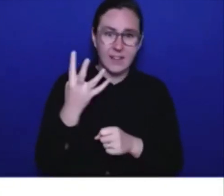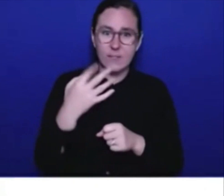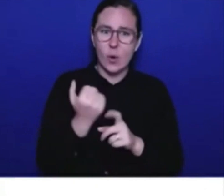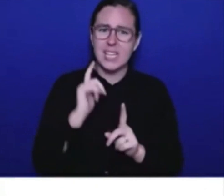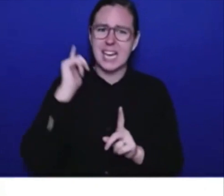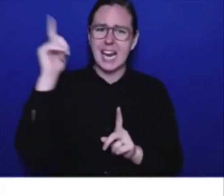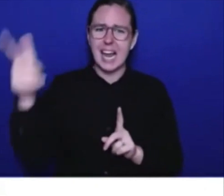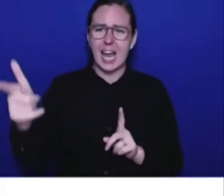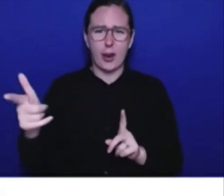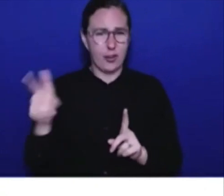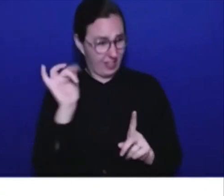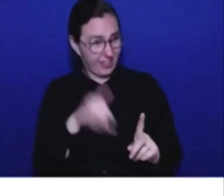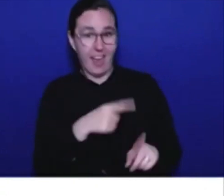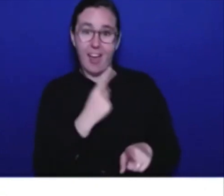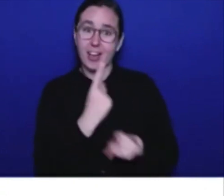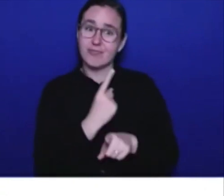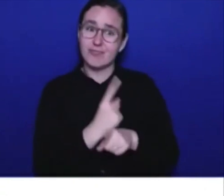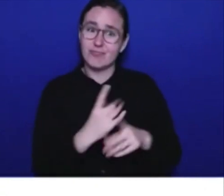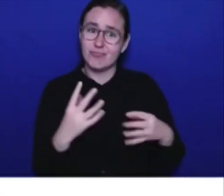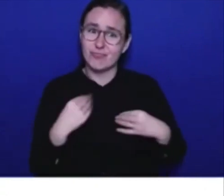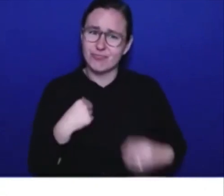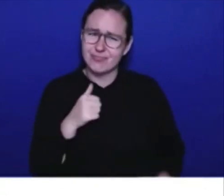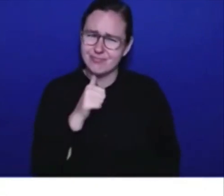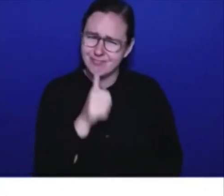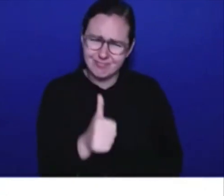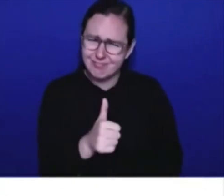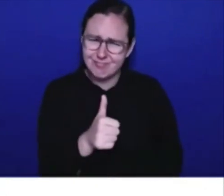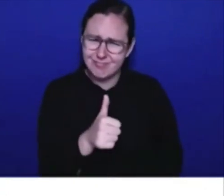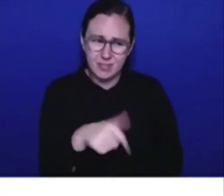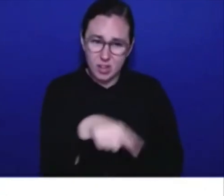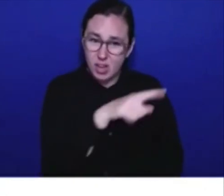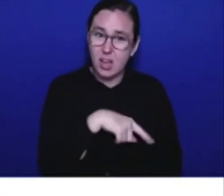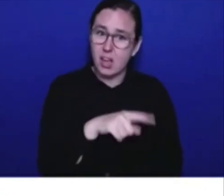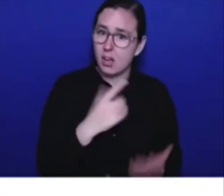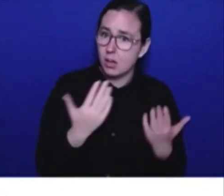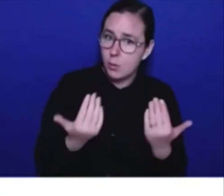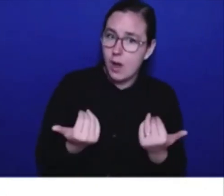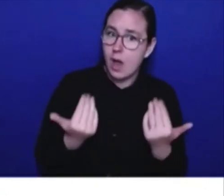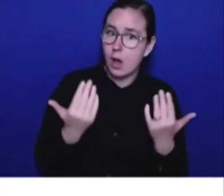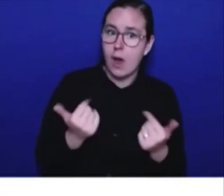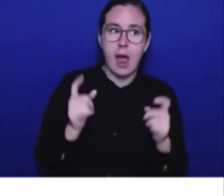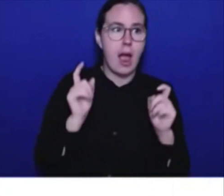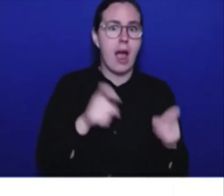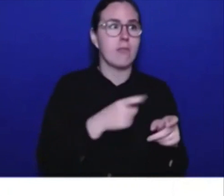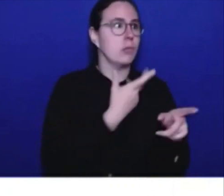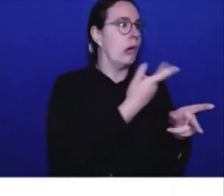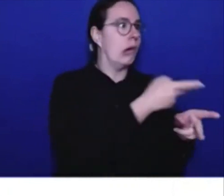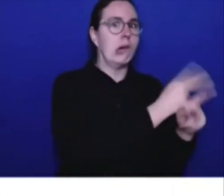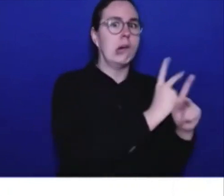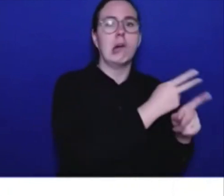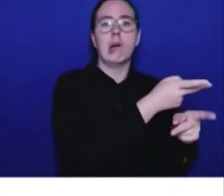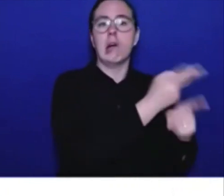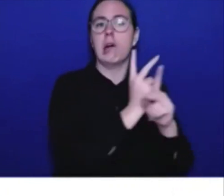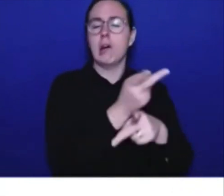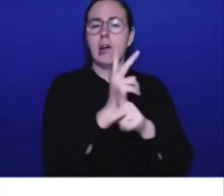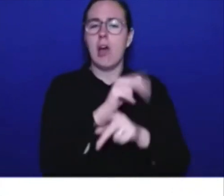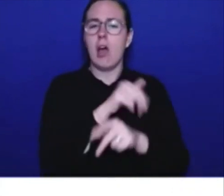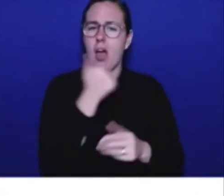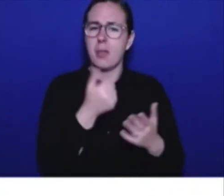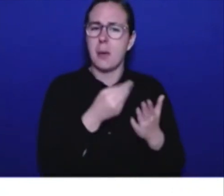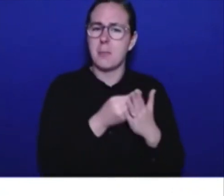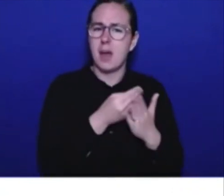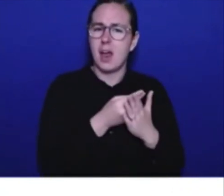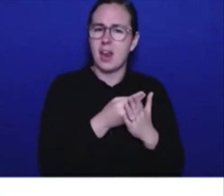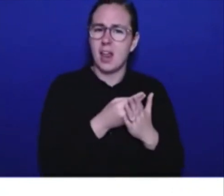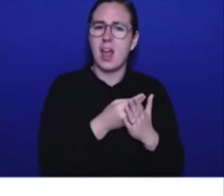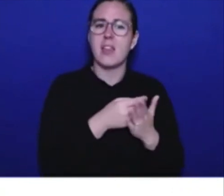from, often, other law firms while they were waiting for their claims, paying high interest rates. They had